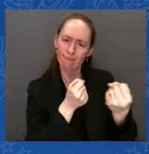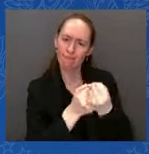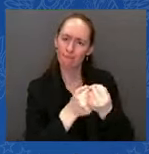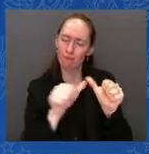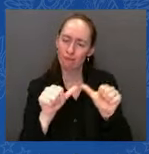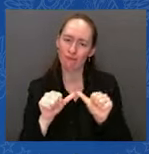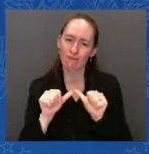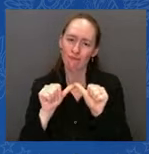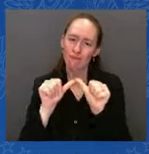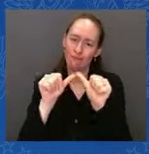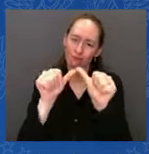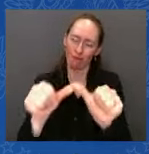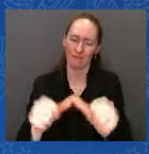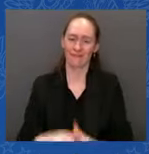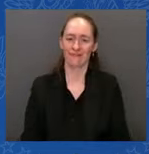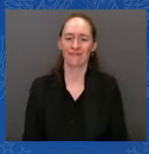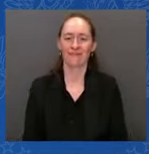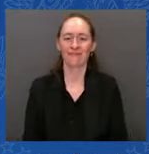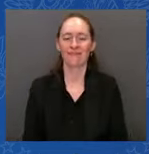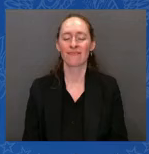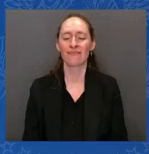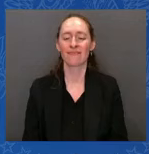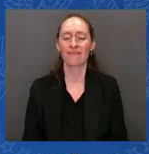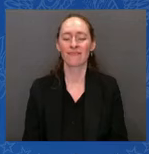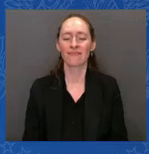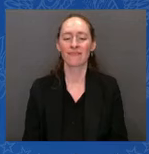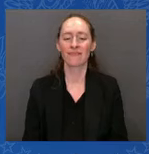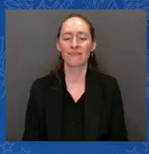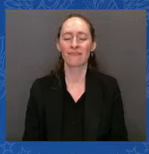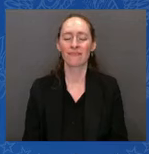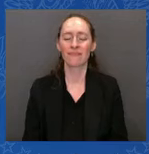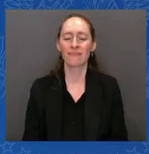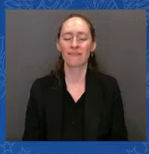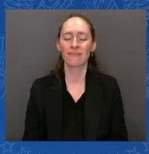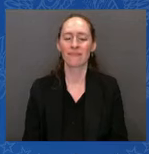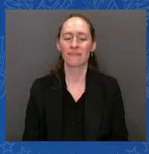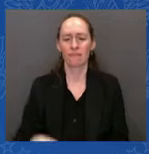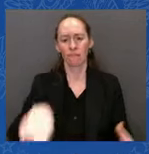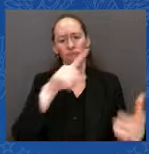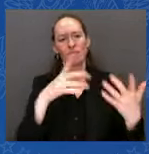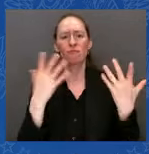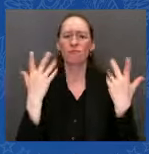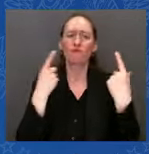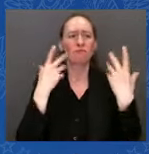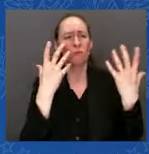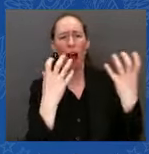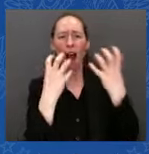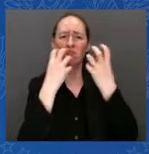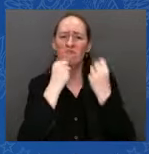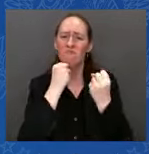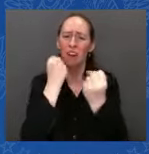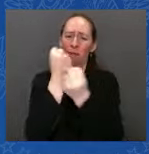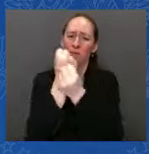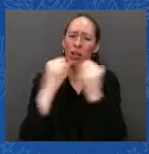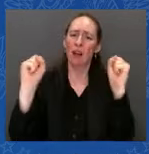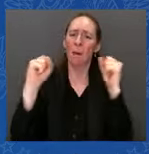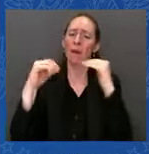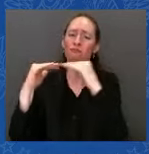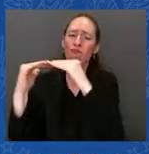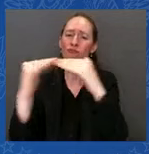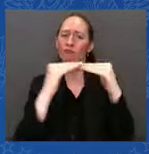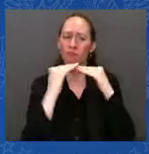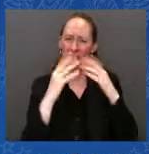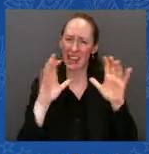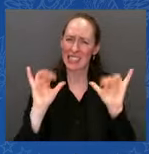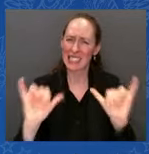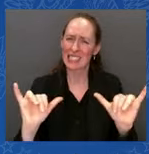Ukrainians are well-equipped to fight as well. This is about freedom, freedom for Ukraine, freedom everywhere. It's about the